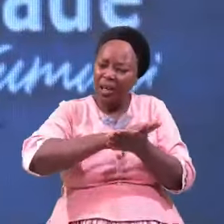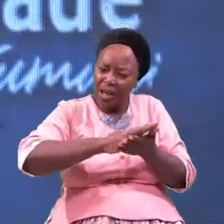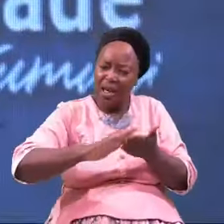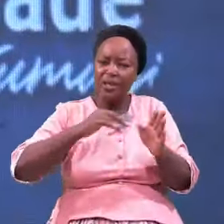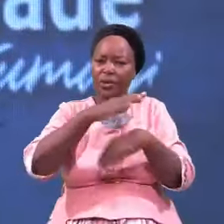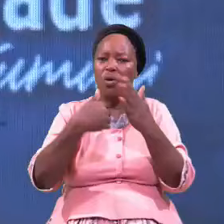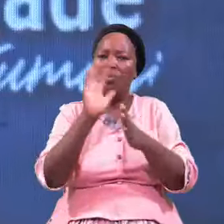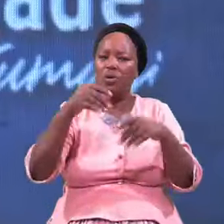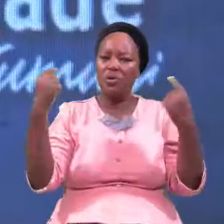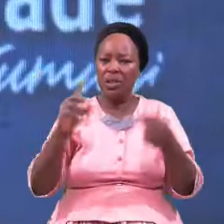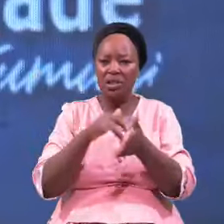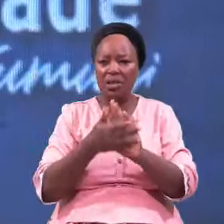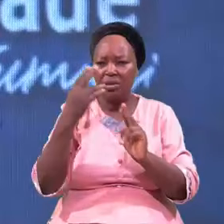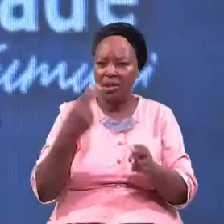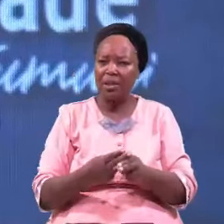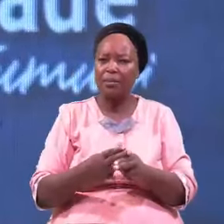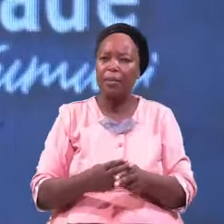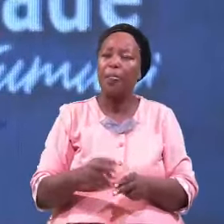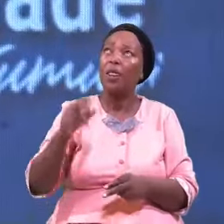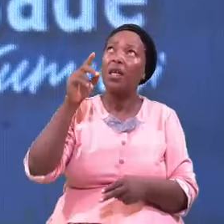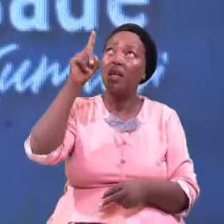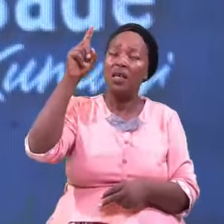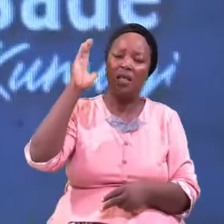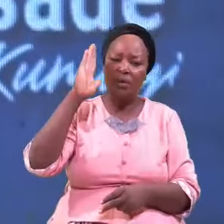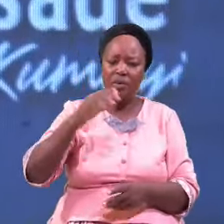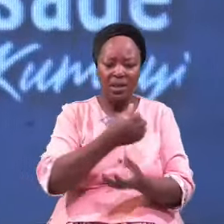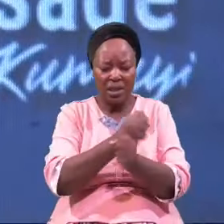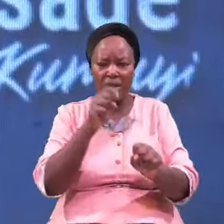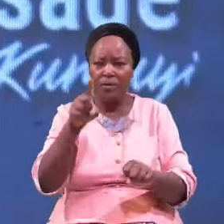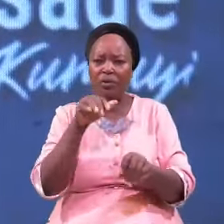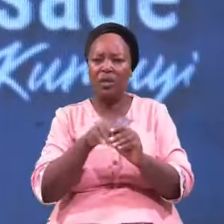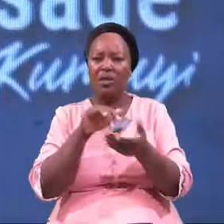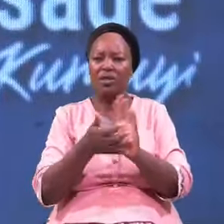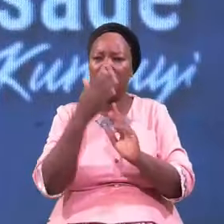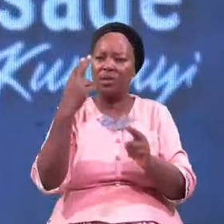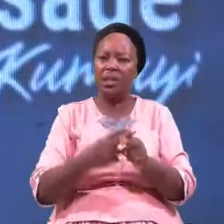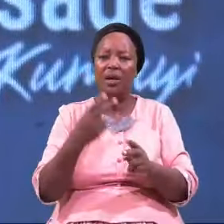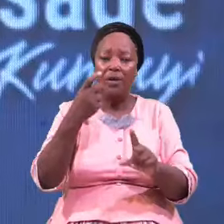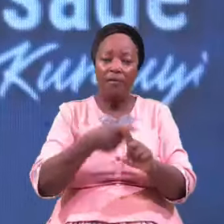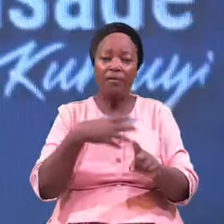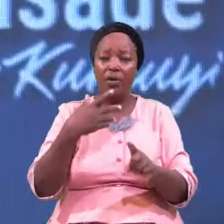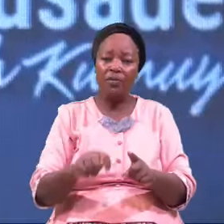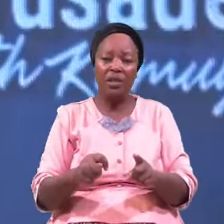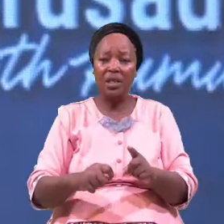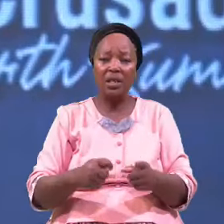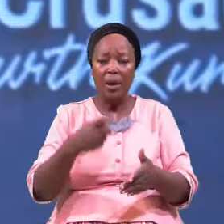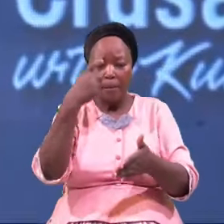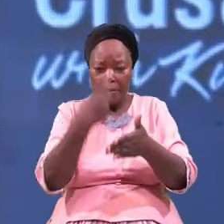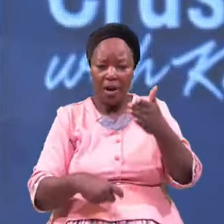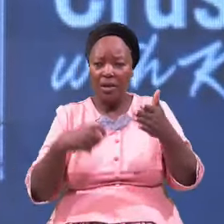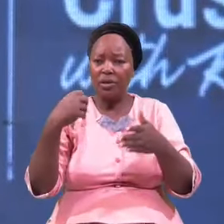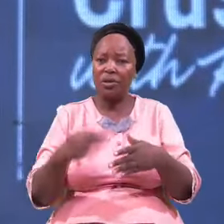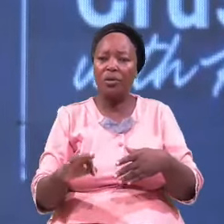Seeds He Will Save You From The Penalty Of Hell